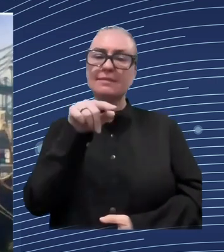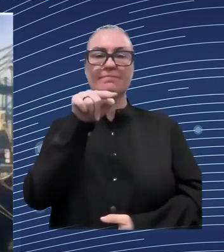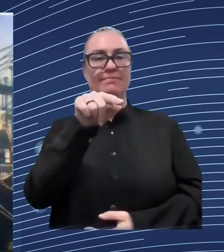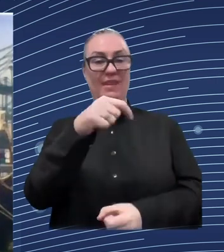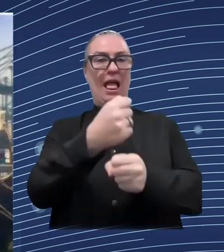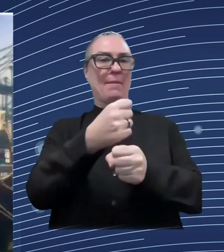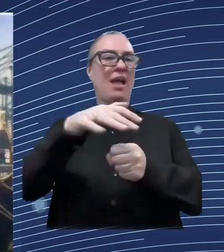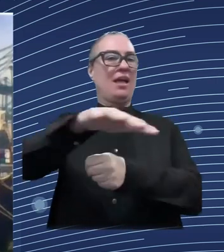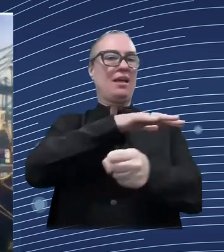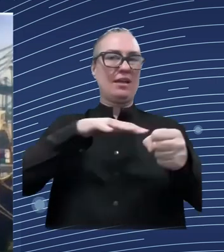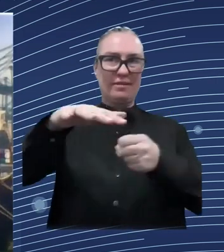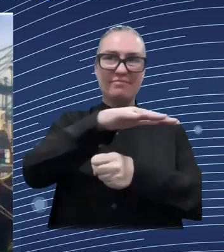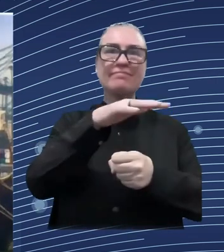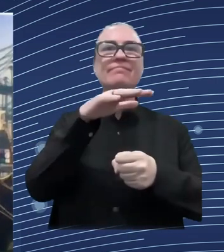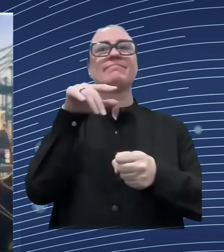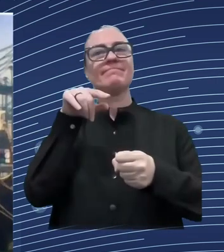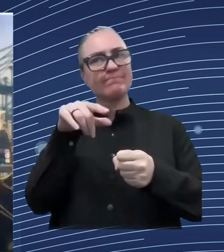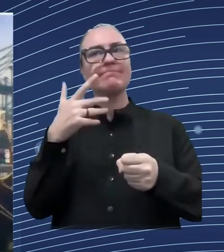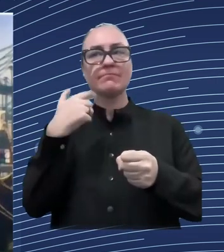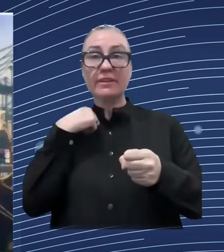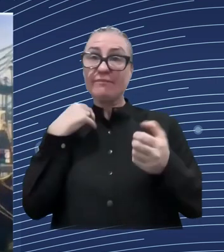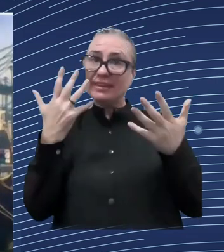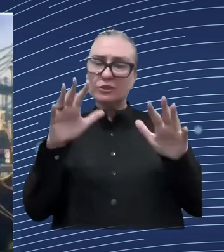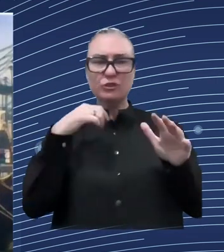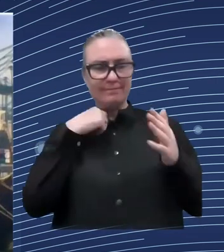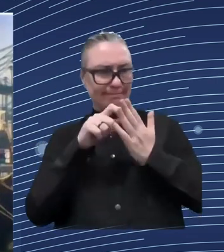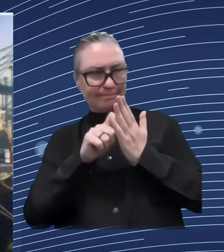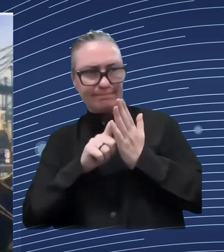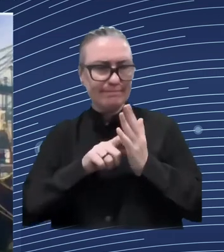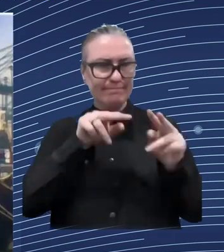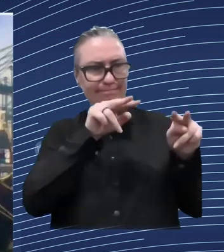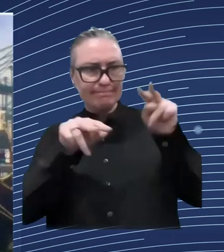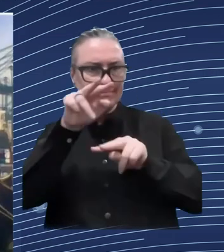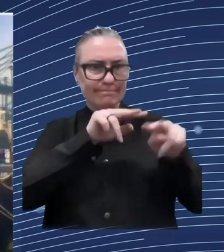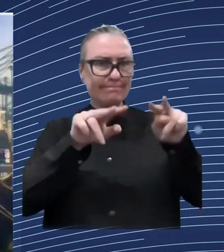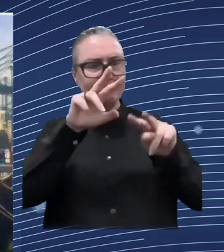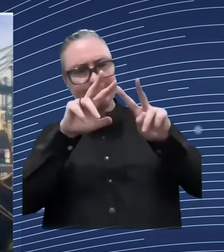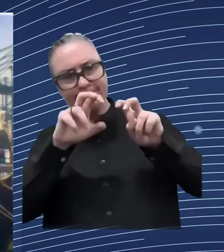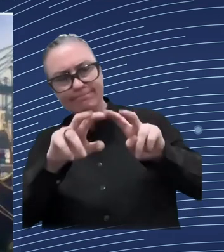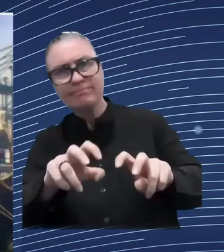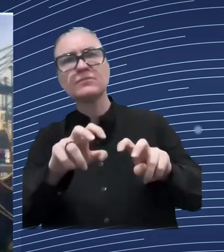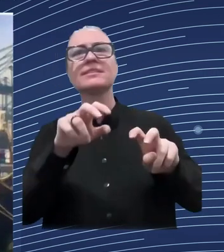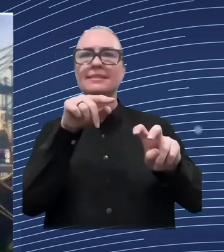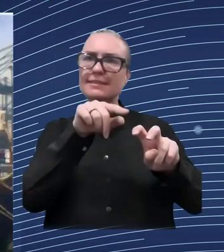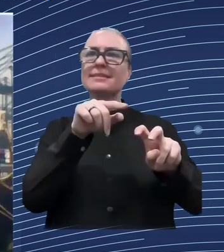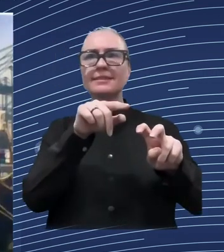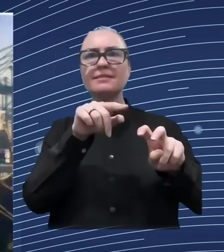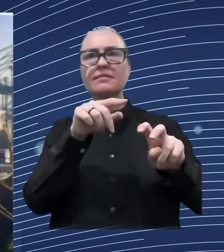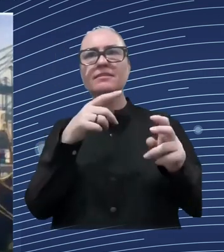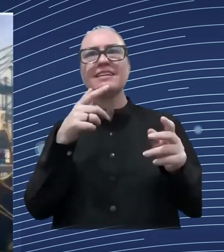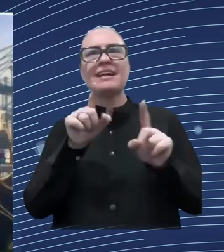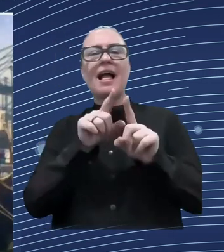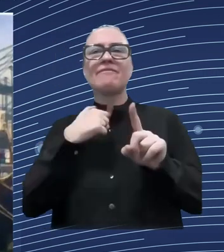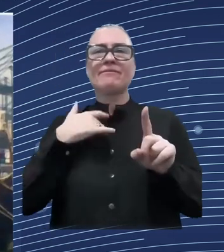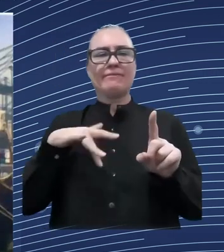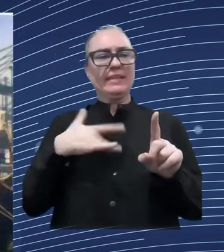report uh helped them to to to move forward with uh one of the big issues that we've been discussing a lot with the ukrainian is also